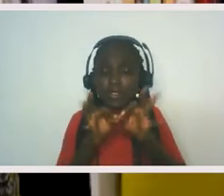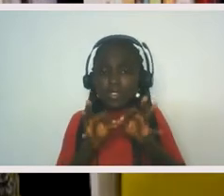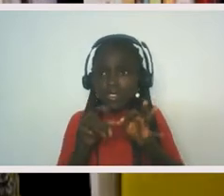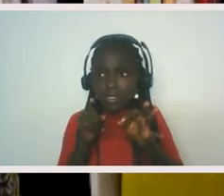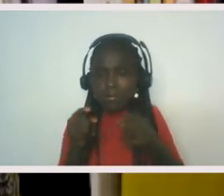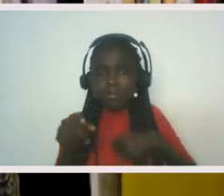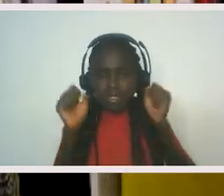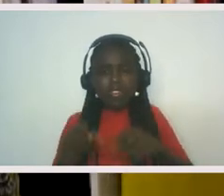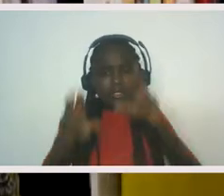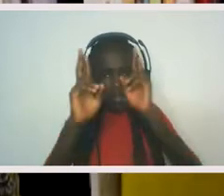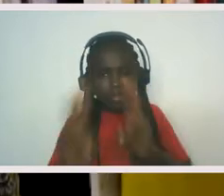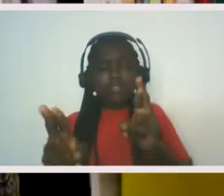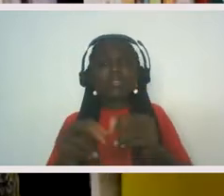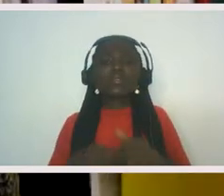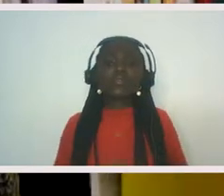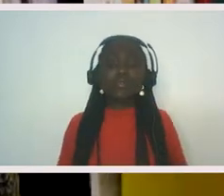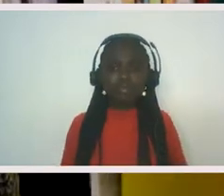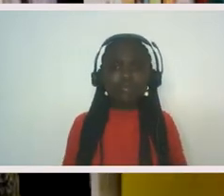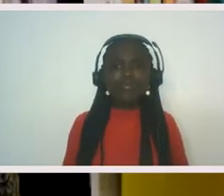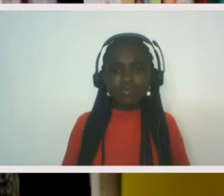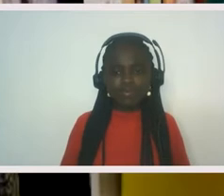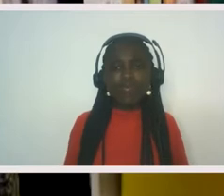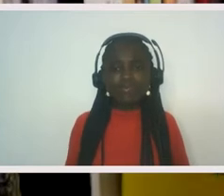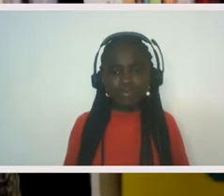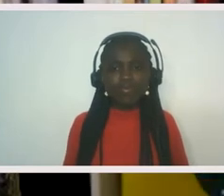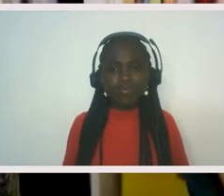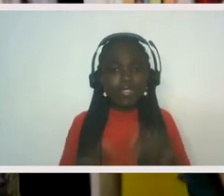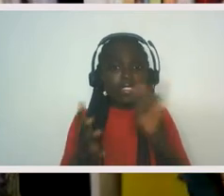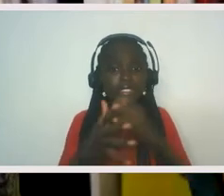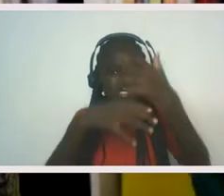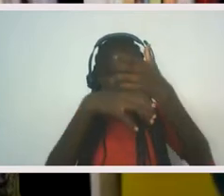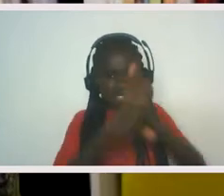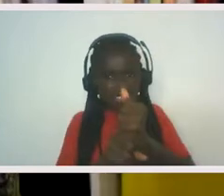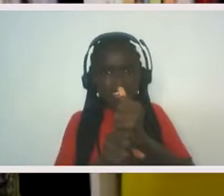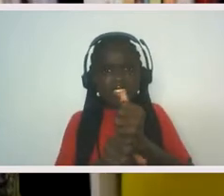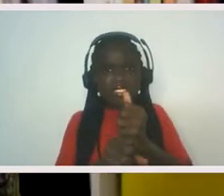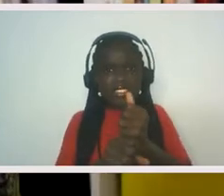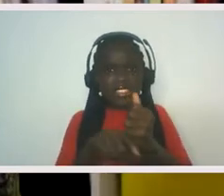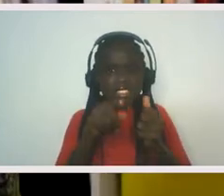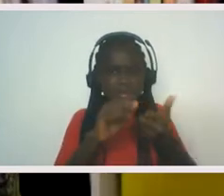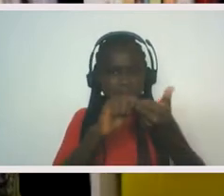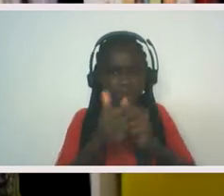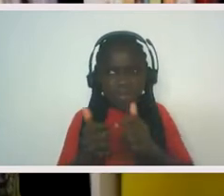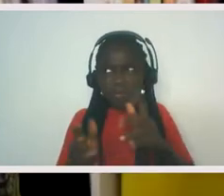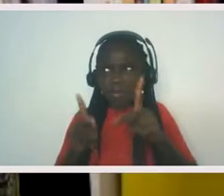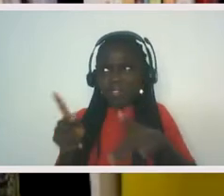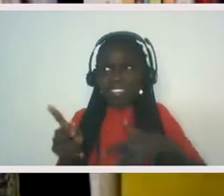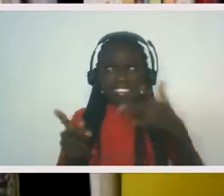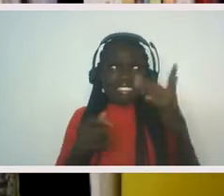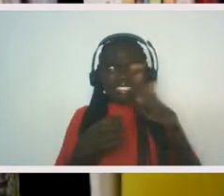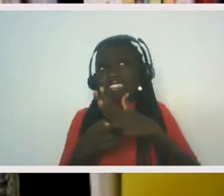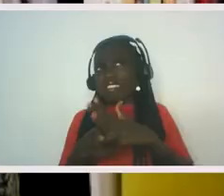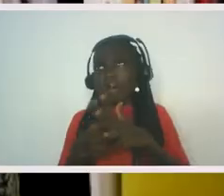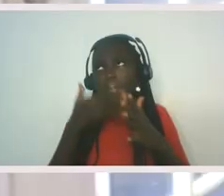And that creates an acuteness that sometimes feels like tension for some people. So they run in the other direction. Right. So